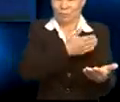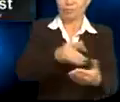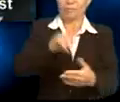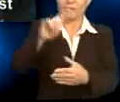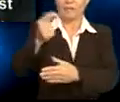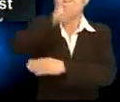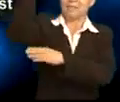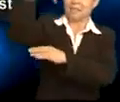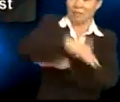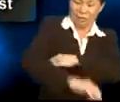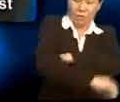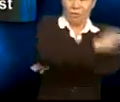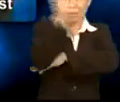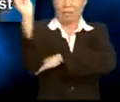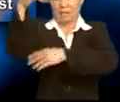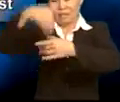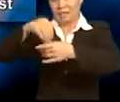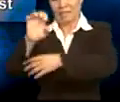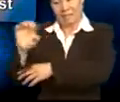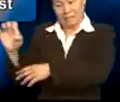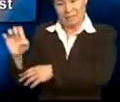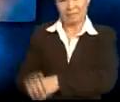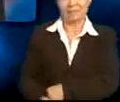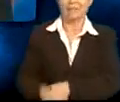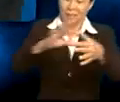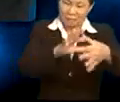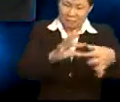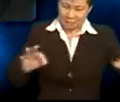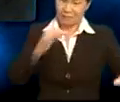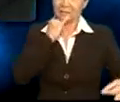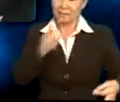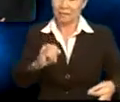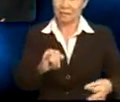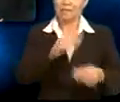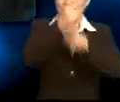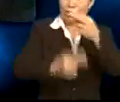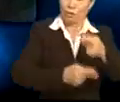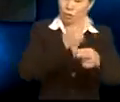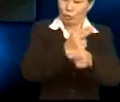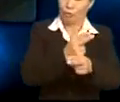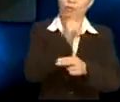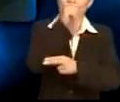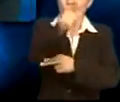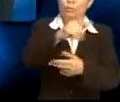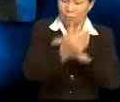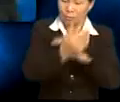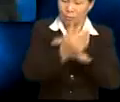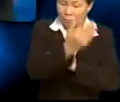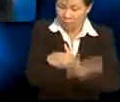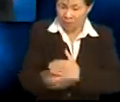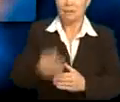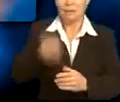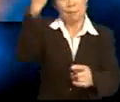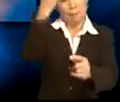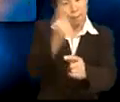The sun rises in the east. The sentence is a universal truth, something that is